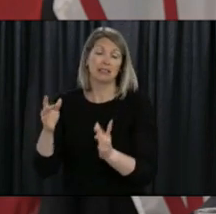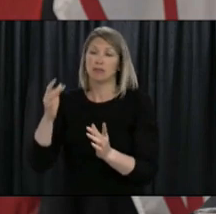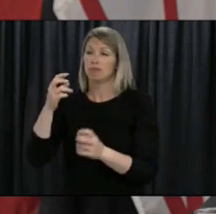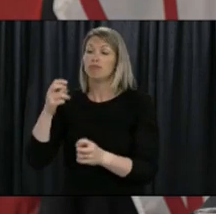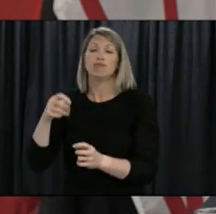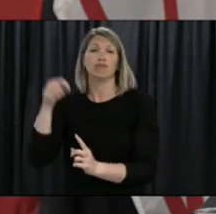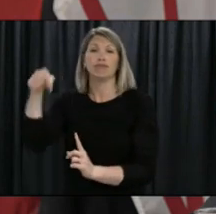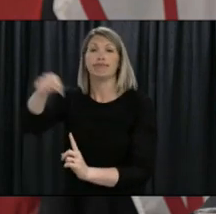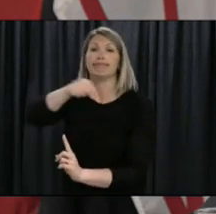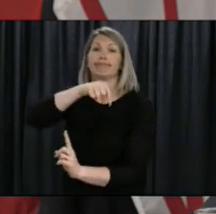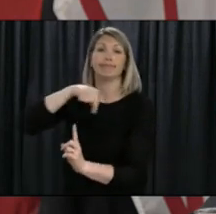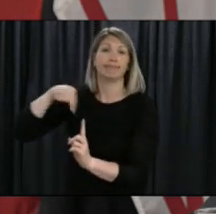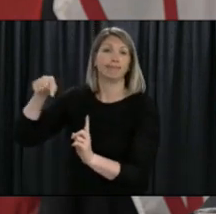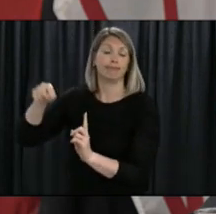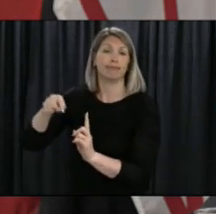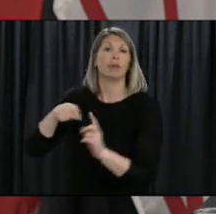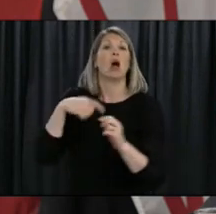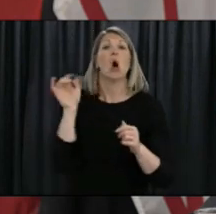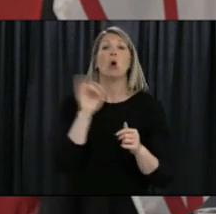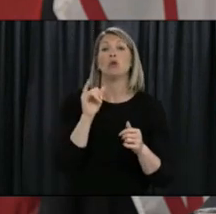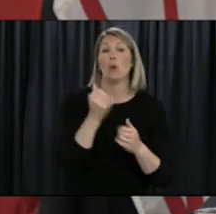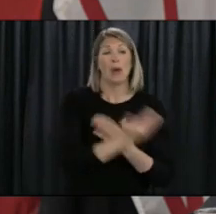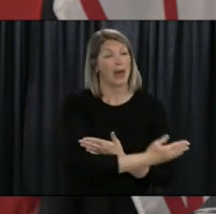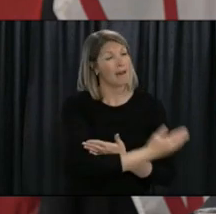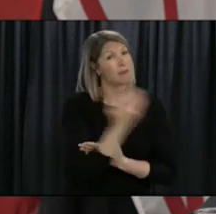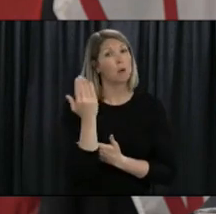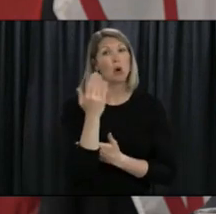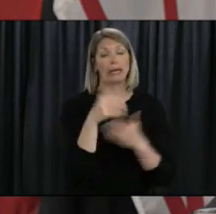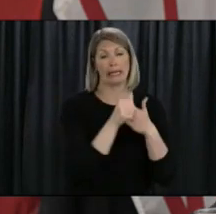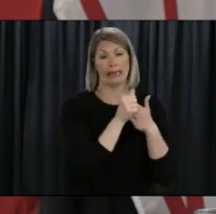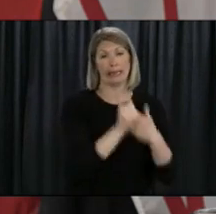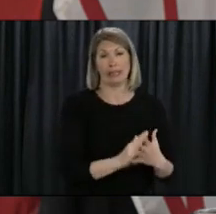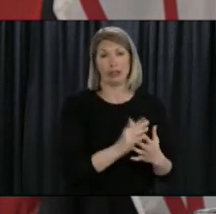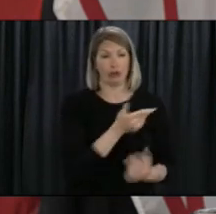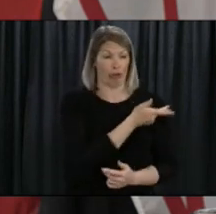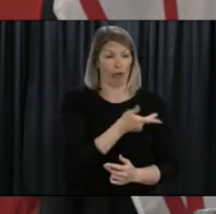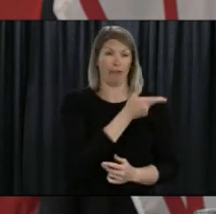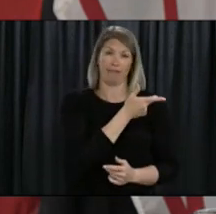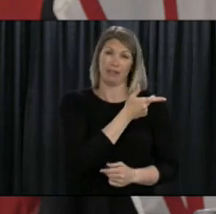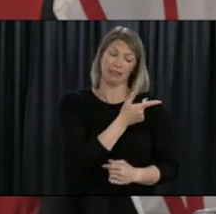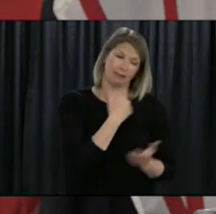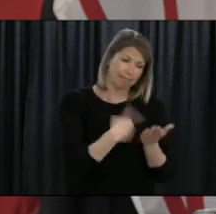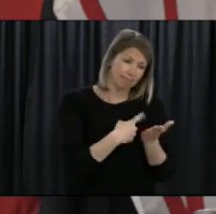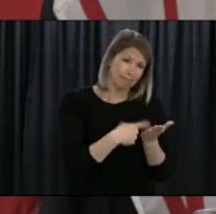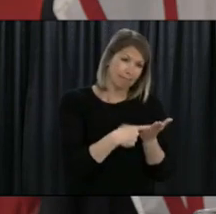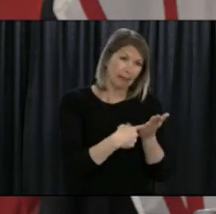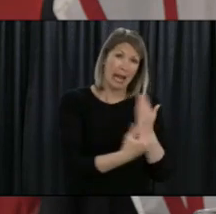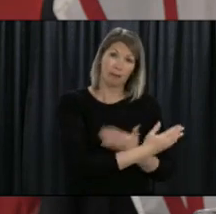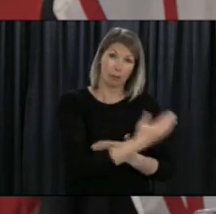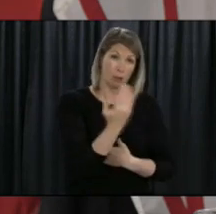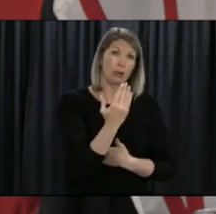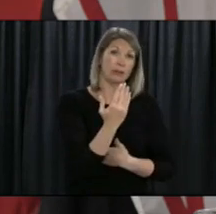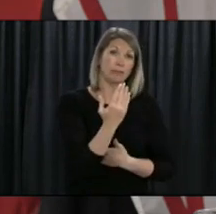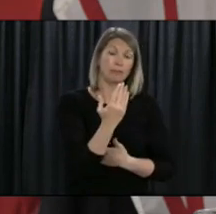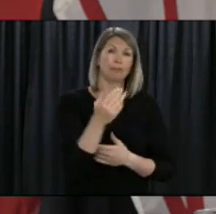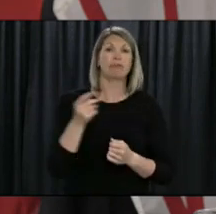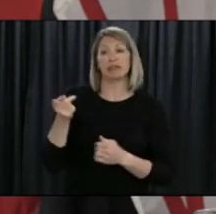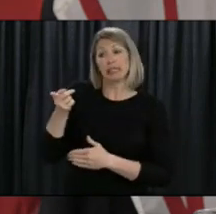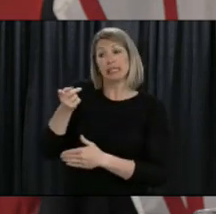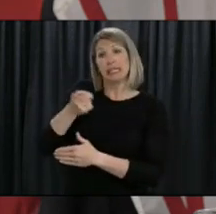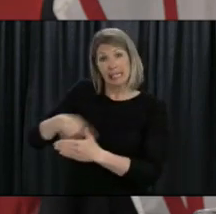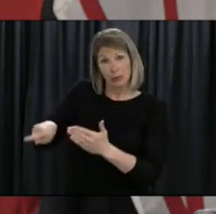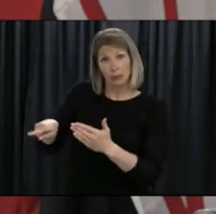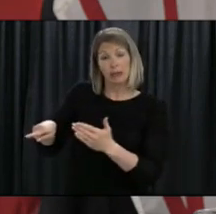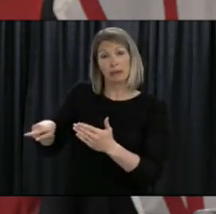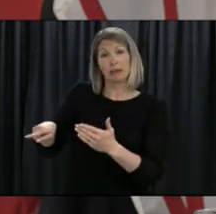do every morning. We meet to discuss the issues and things that matter to you. Next week, we will be back